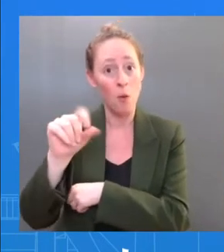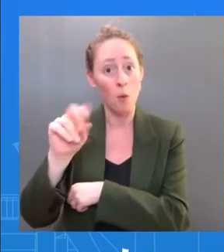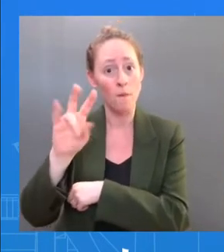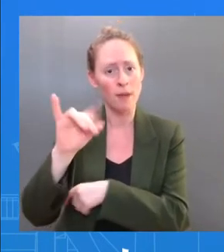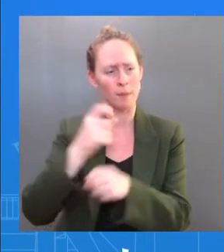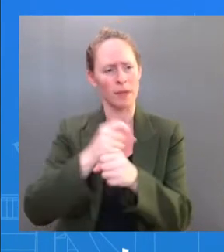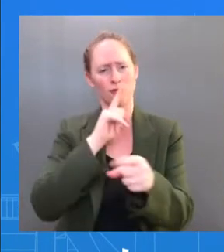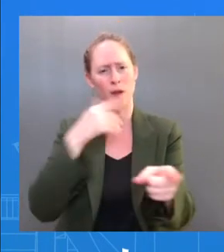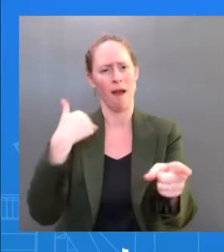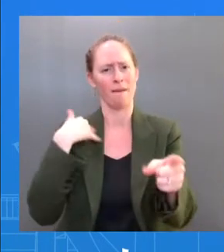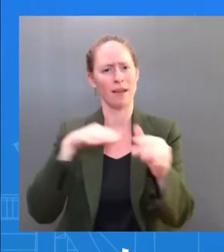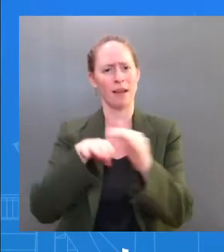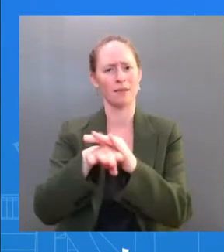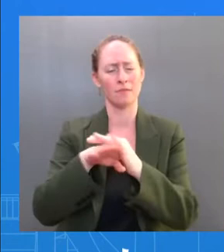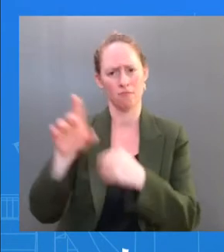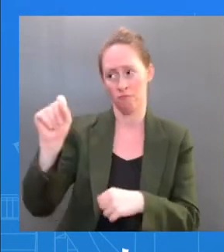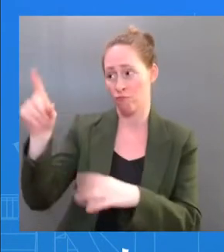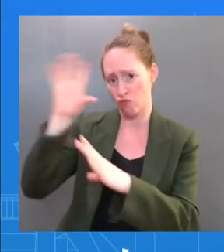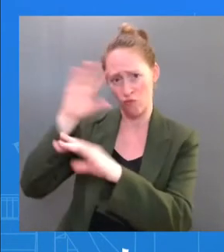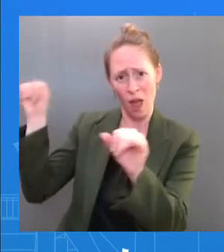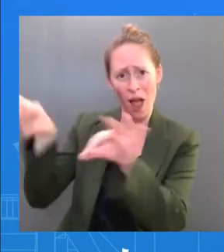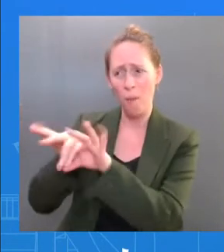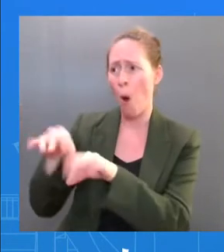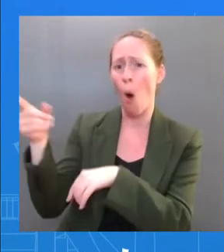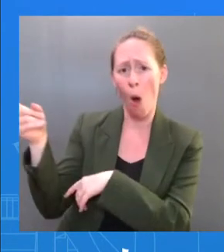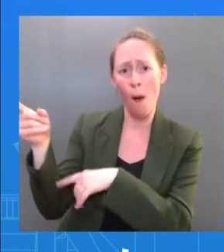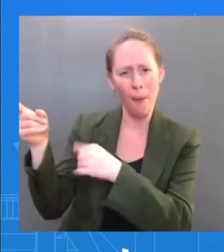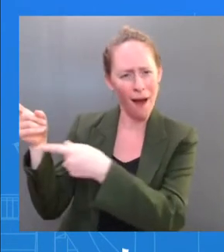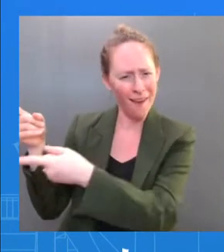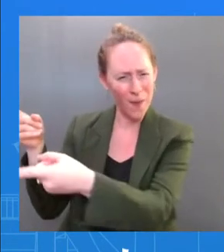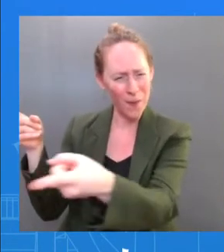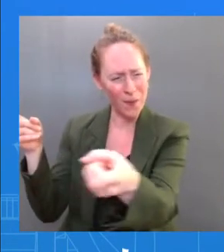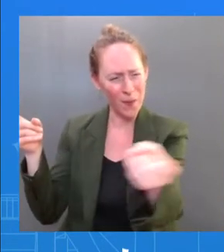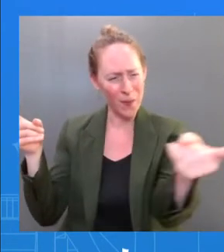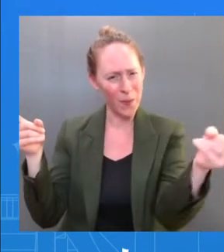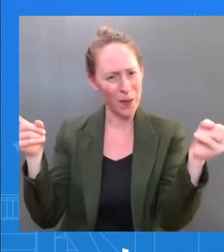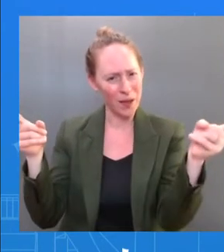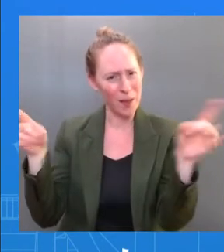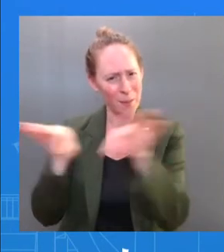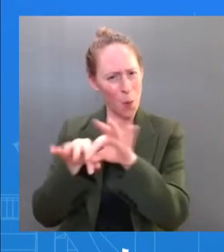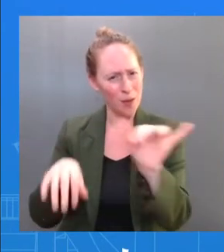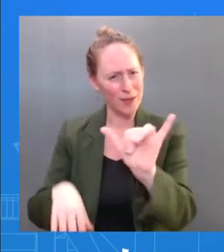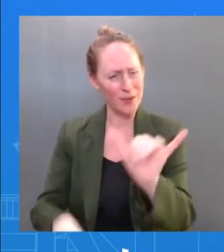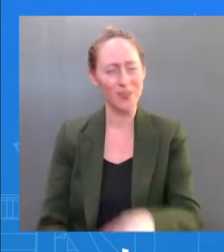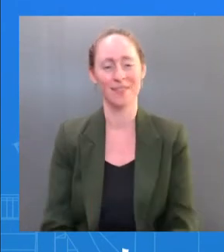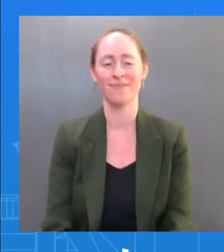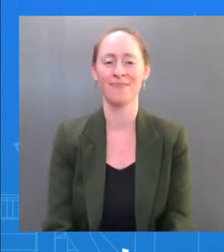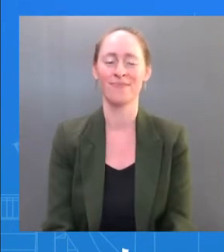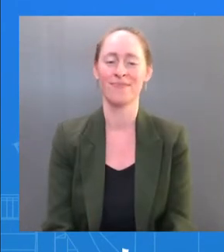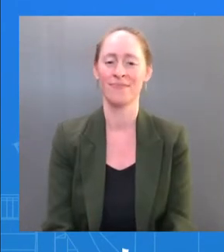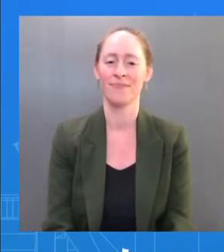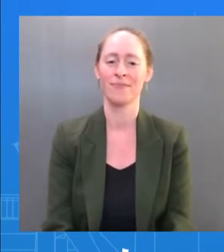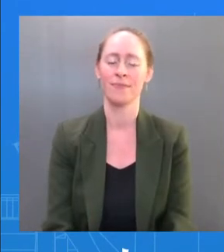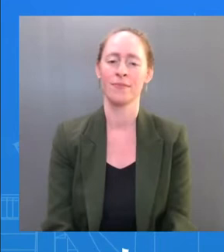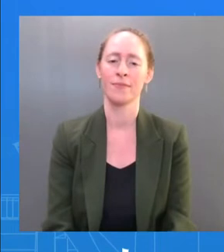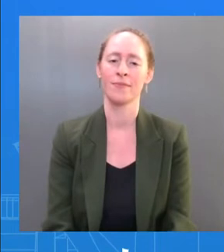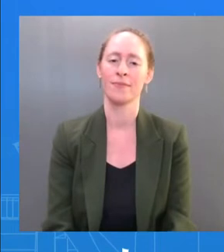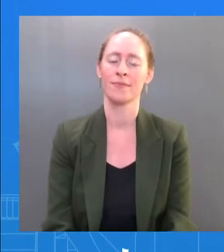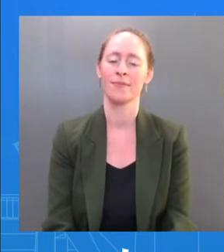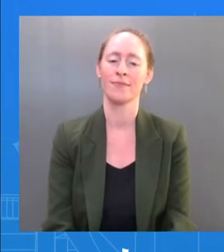for every American to have. And we have worked very hard over the last 18 months to make sure we have plenty of vaccines,